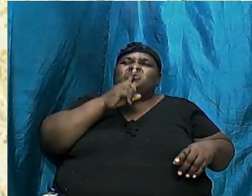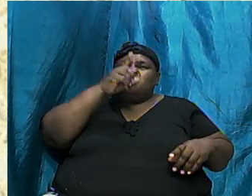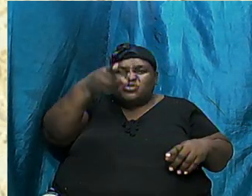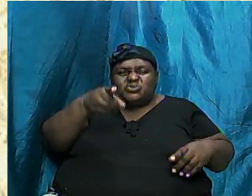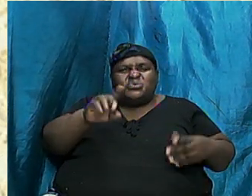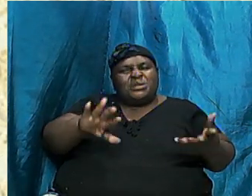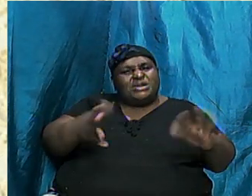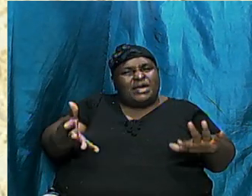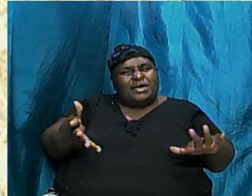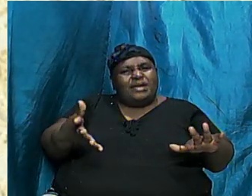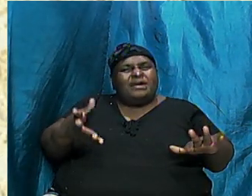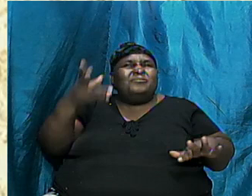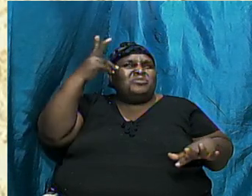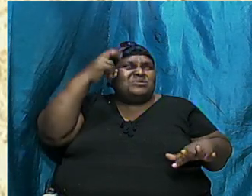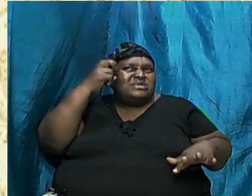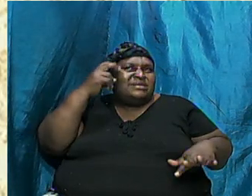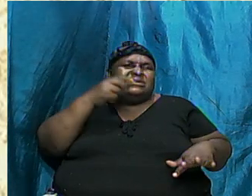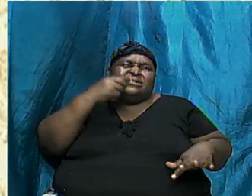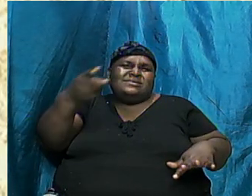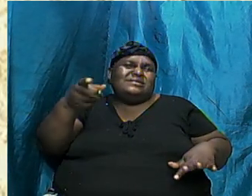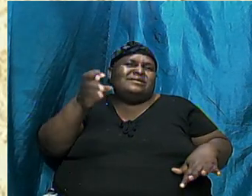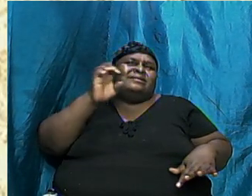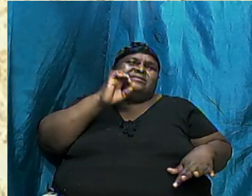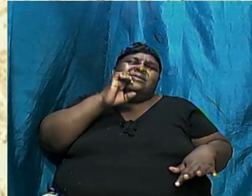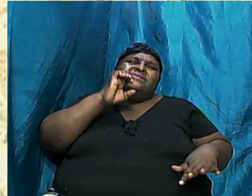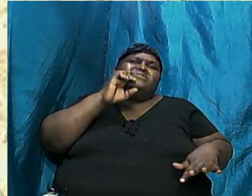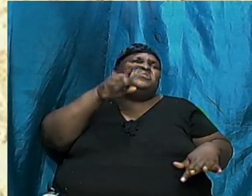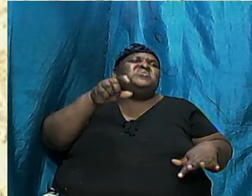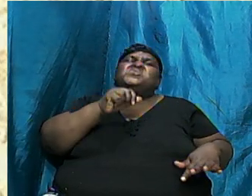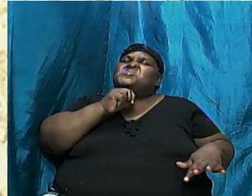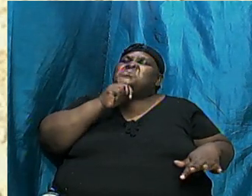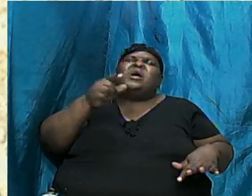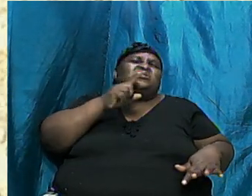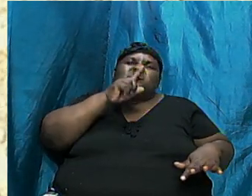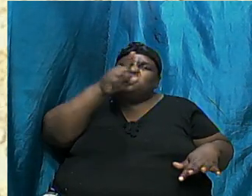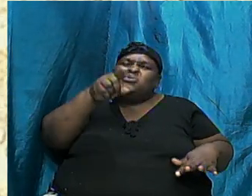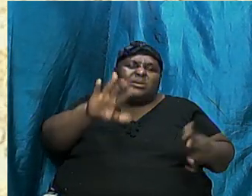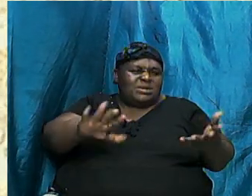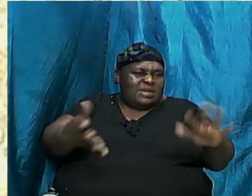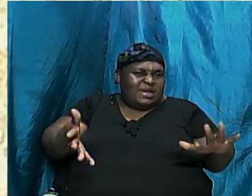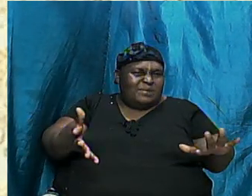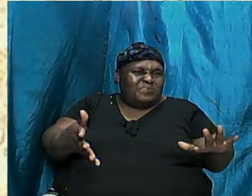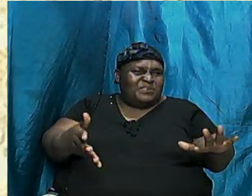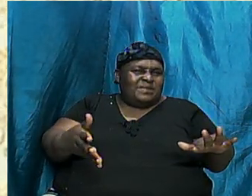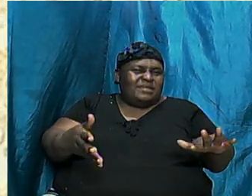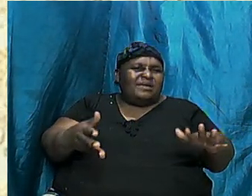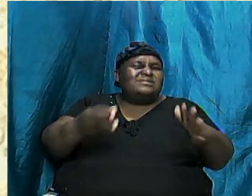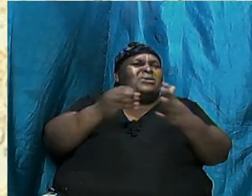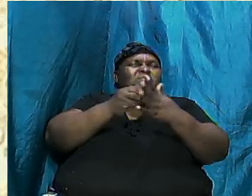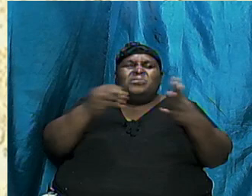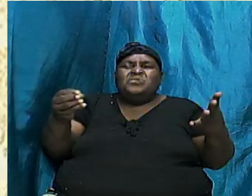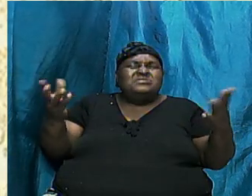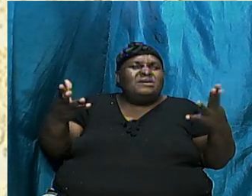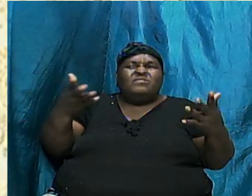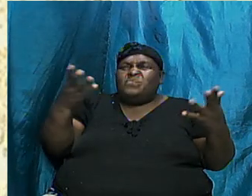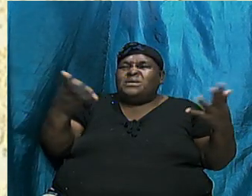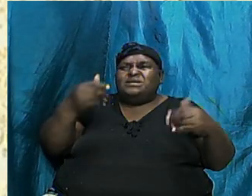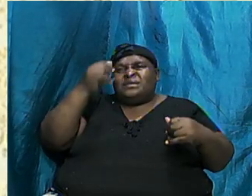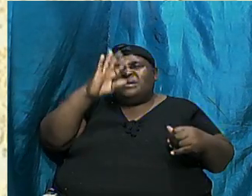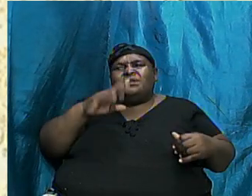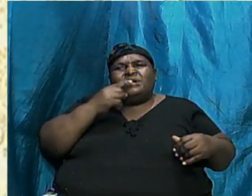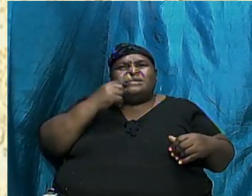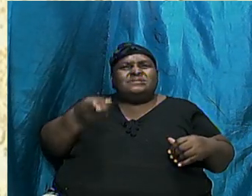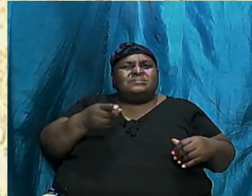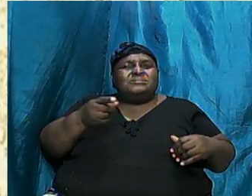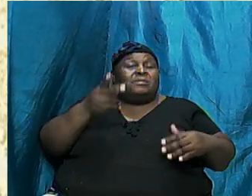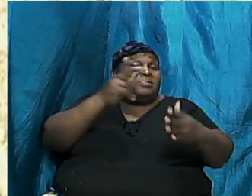not surely die. That was a lie. That was opposed to what God literally said. But yet there was a part of it that